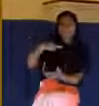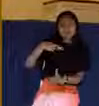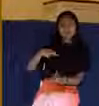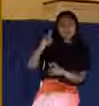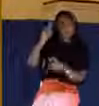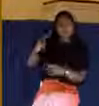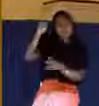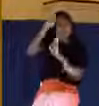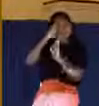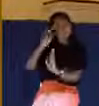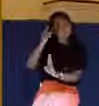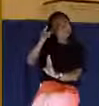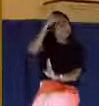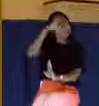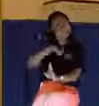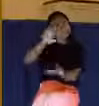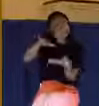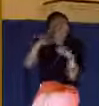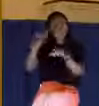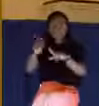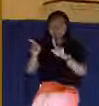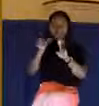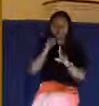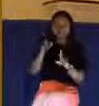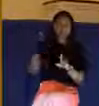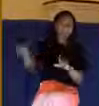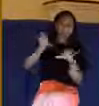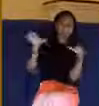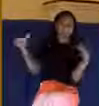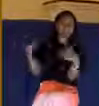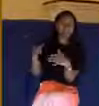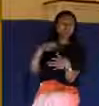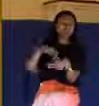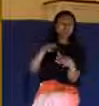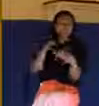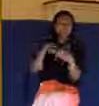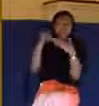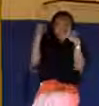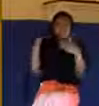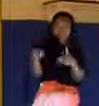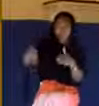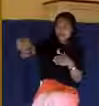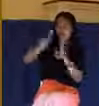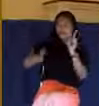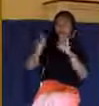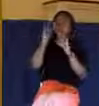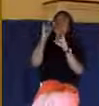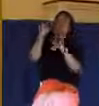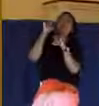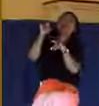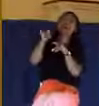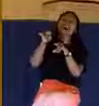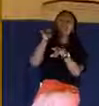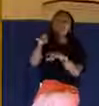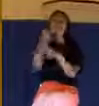a man who was dying, but not this crowd, even these religious leaders. And they mocked him. Come down.